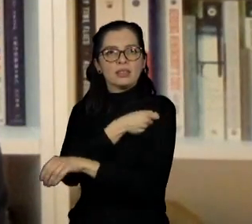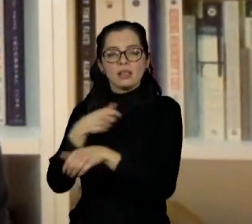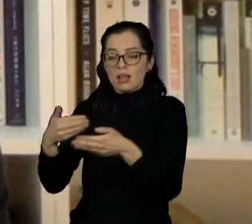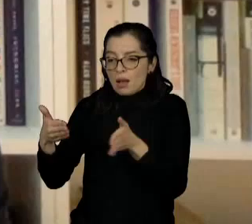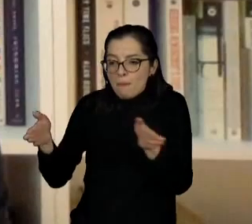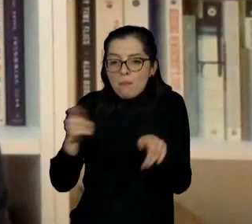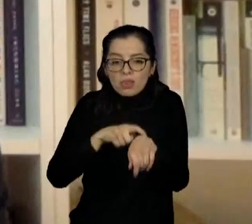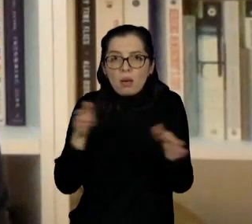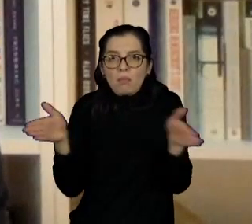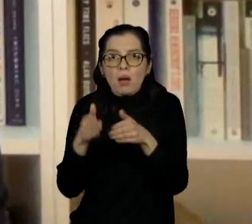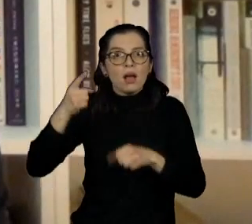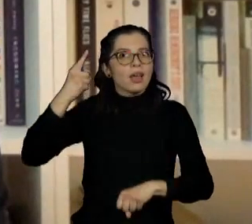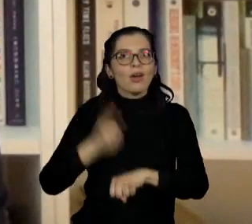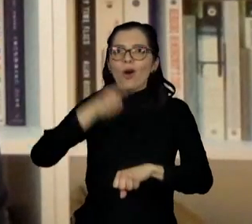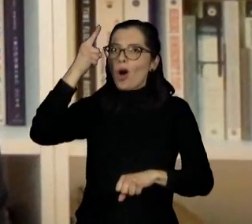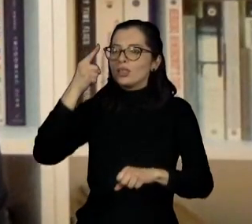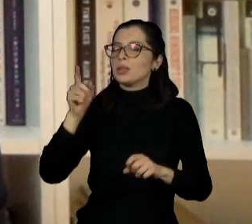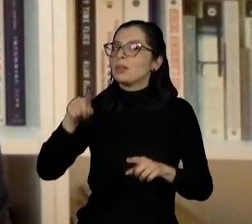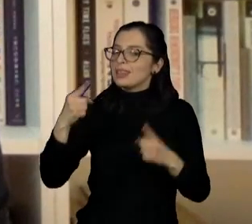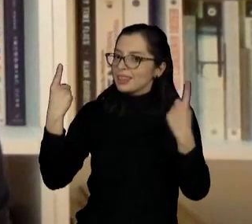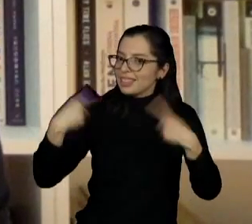is really a challenge.